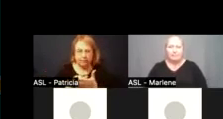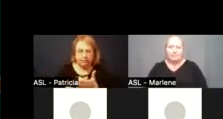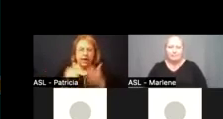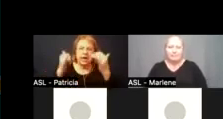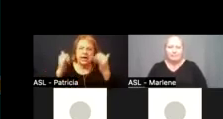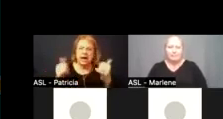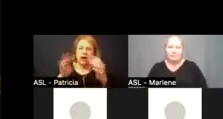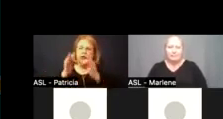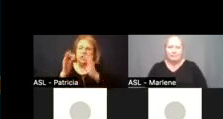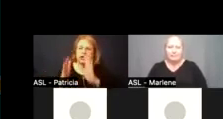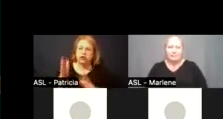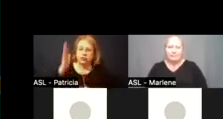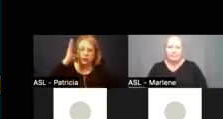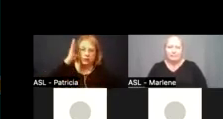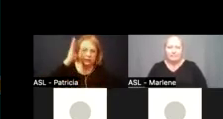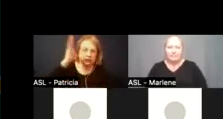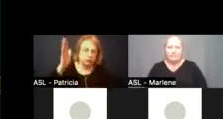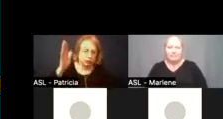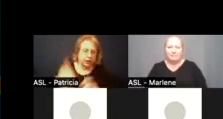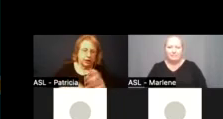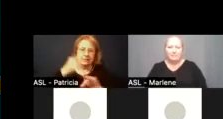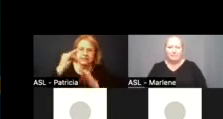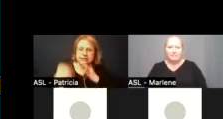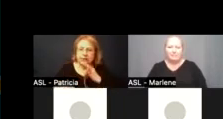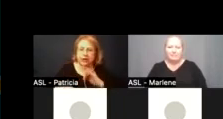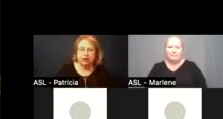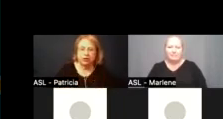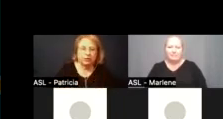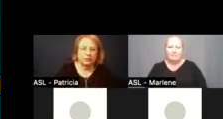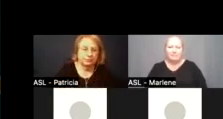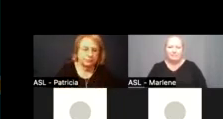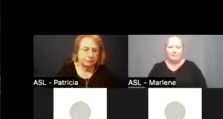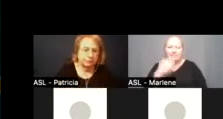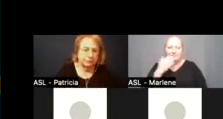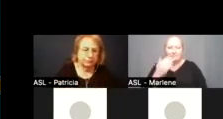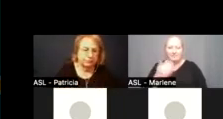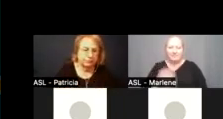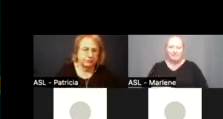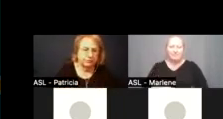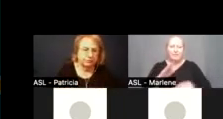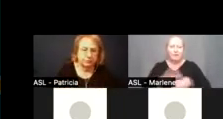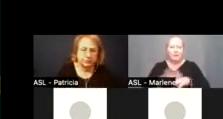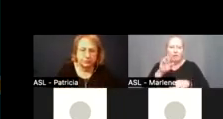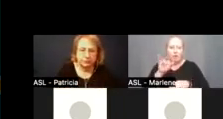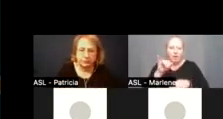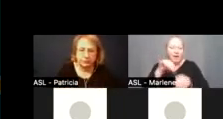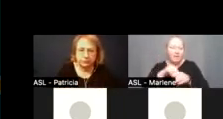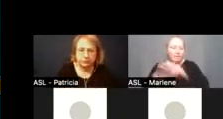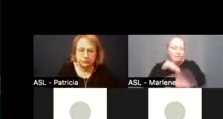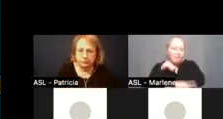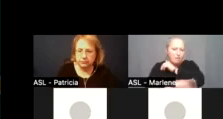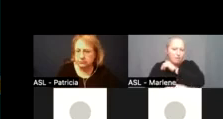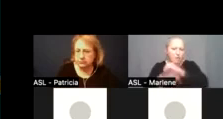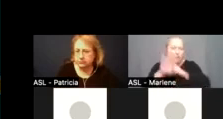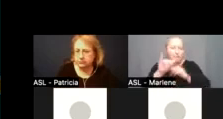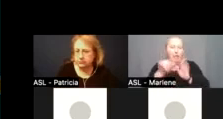what was the percent of students at proficient or advanced on the ri in the fall by